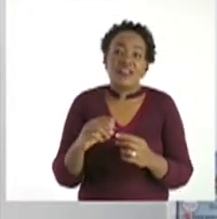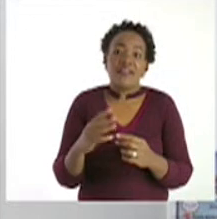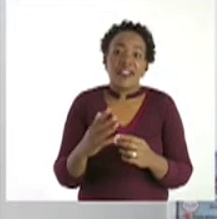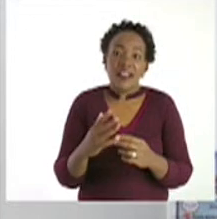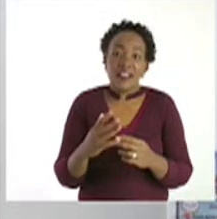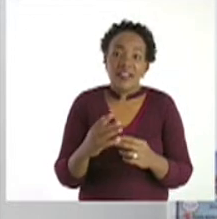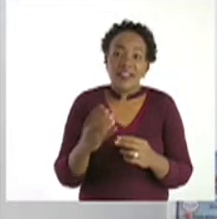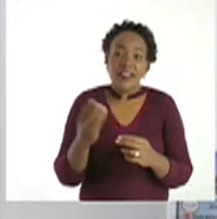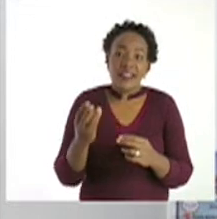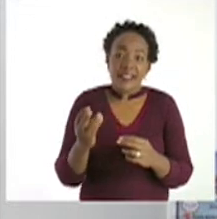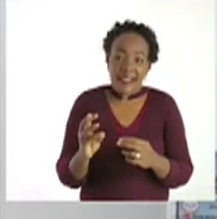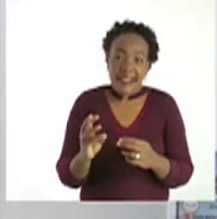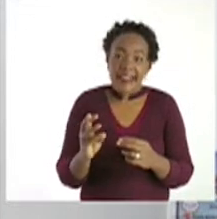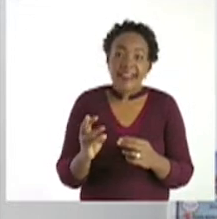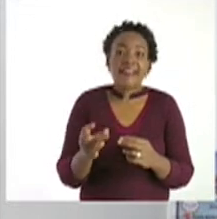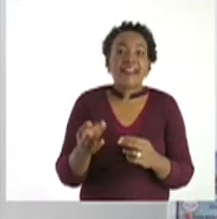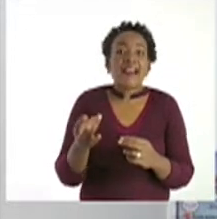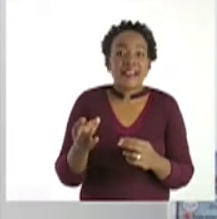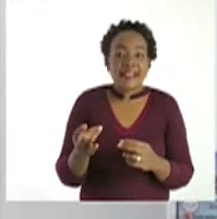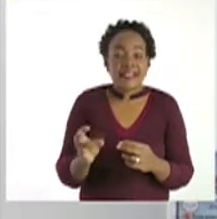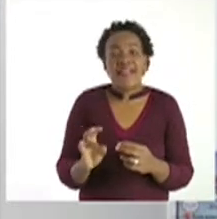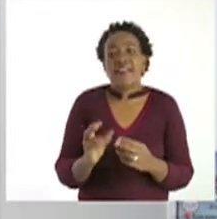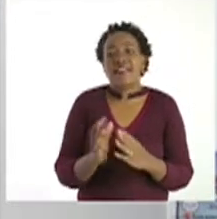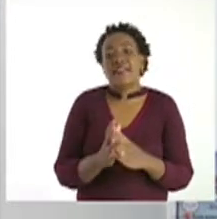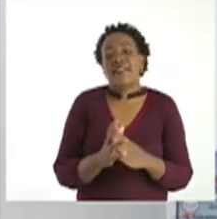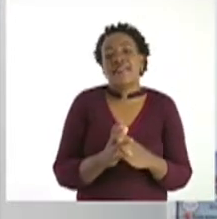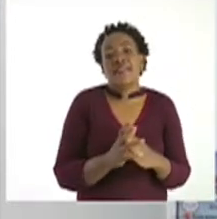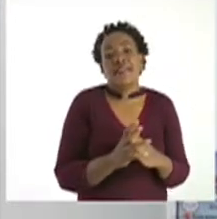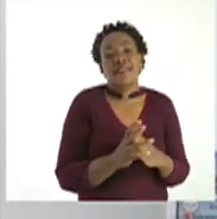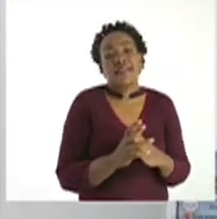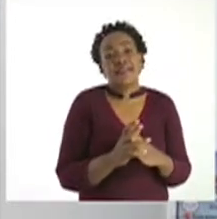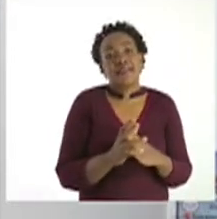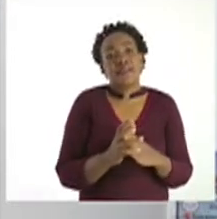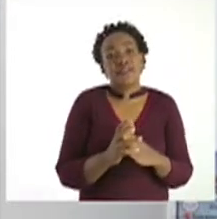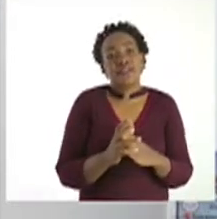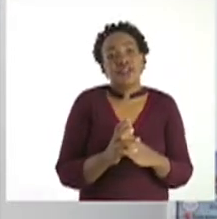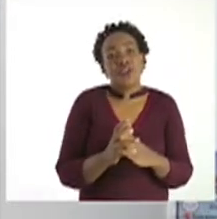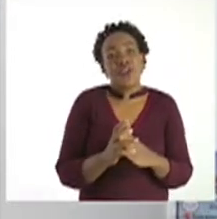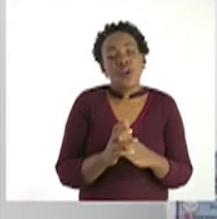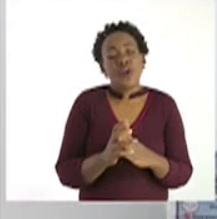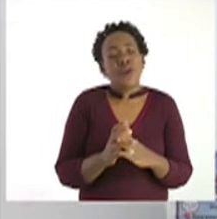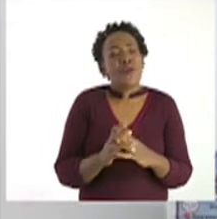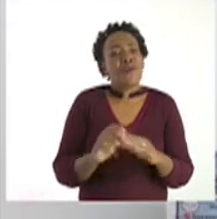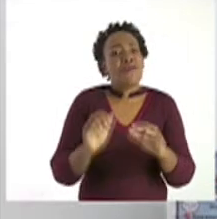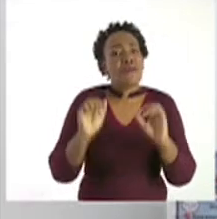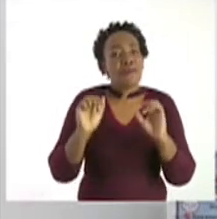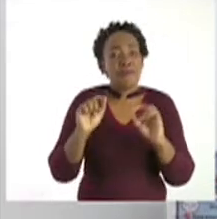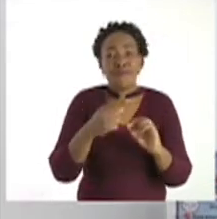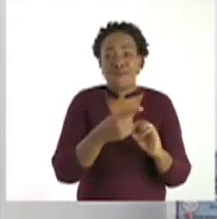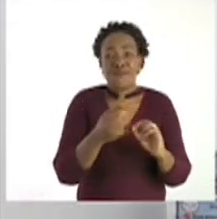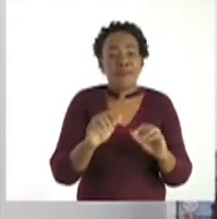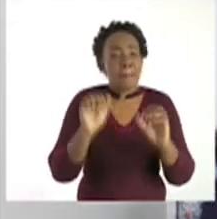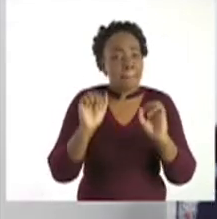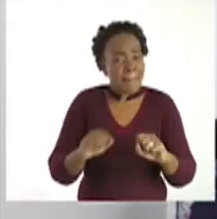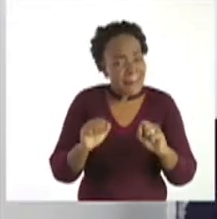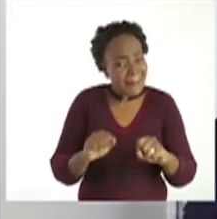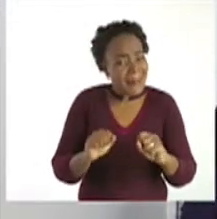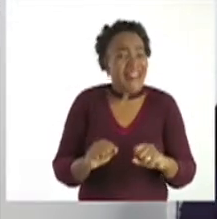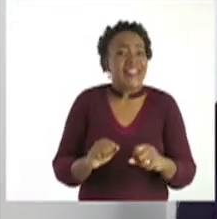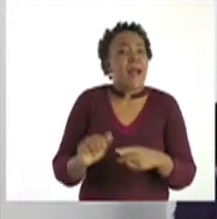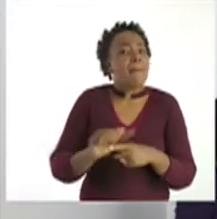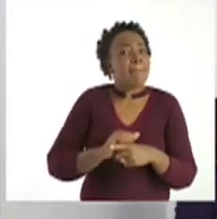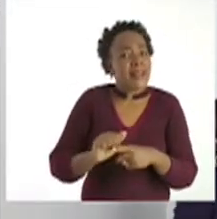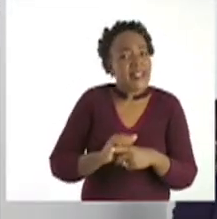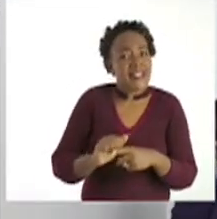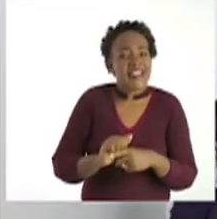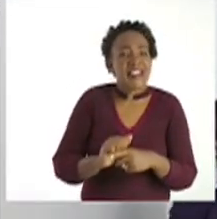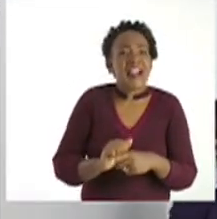5, 6, 7. So you need to practice and know the correct